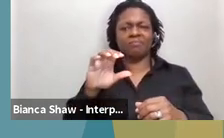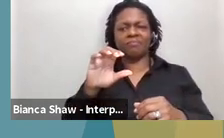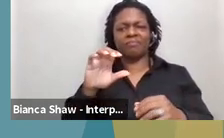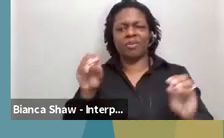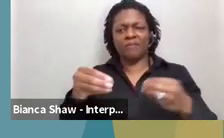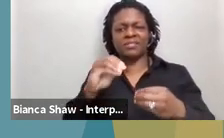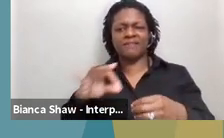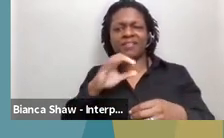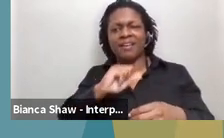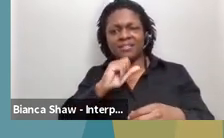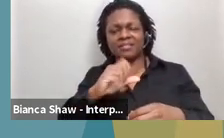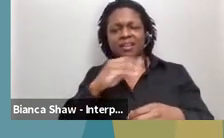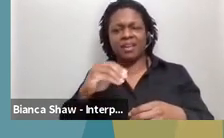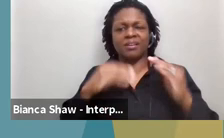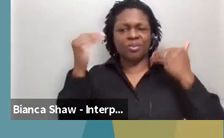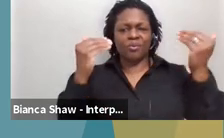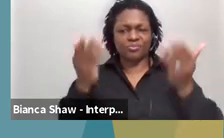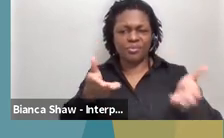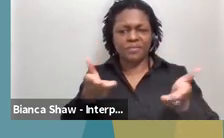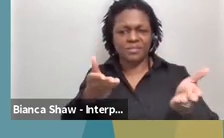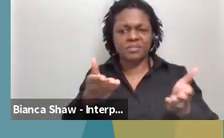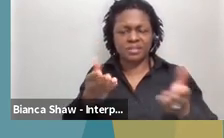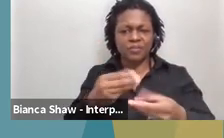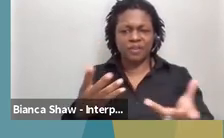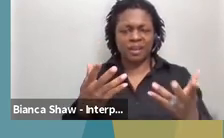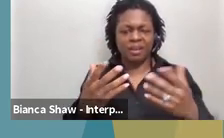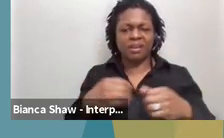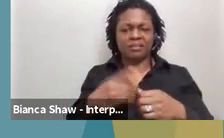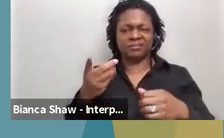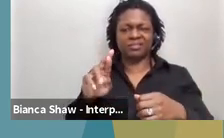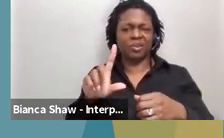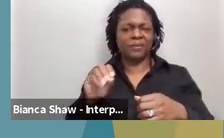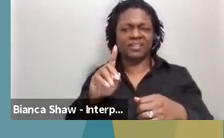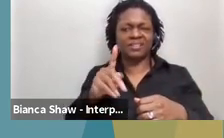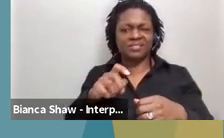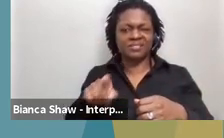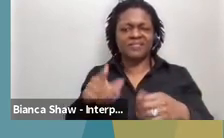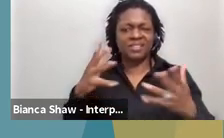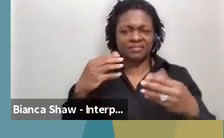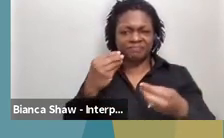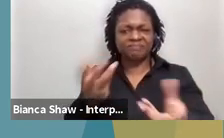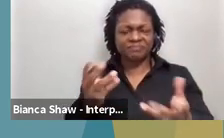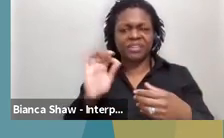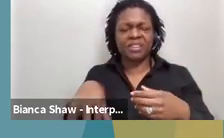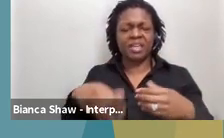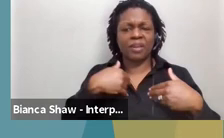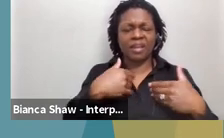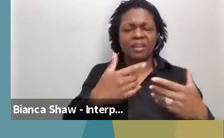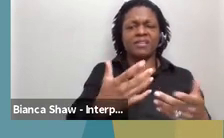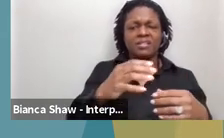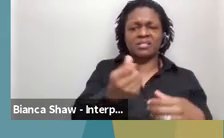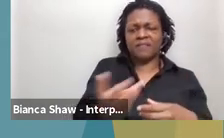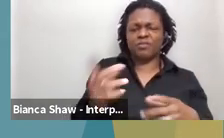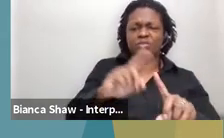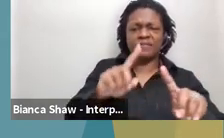services provided. Um, we did, uh, allow several, uh, several different exceptions